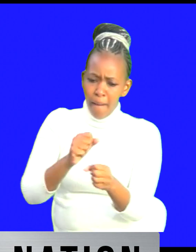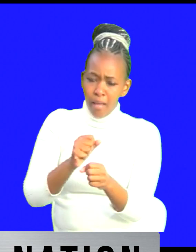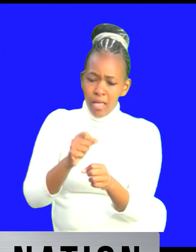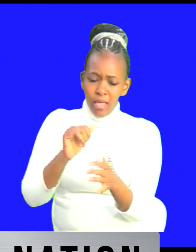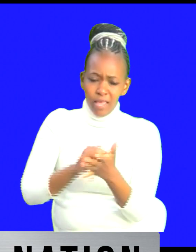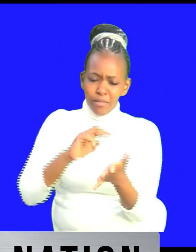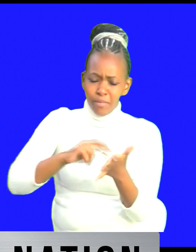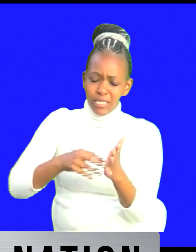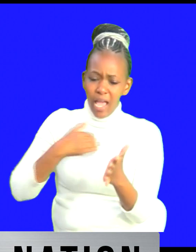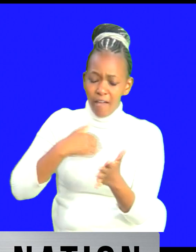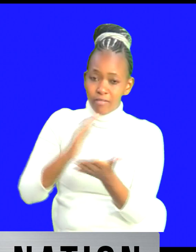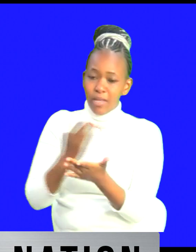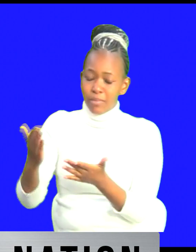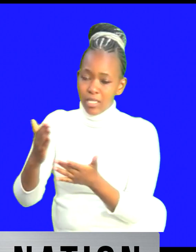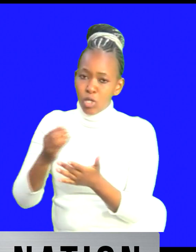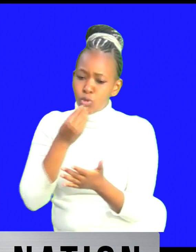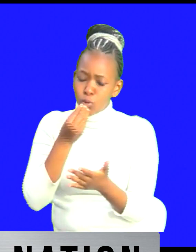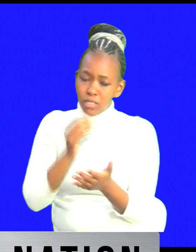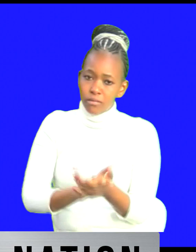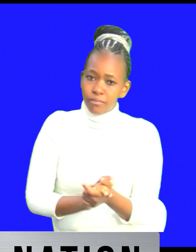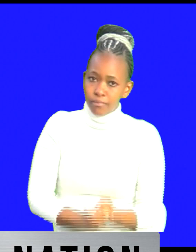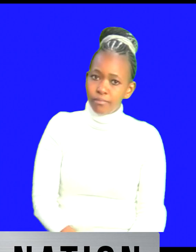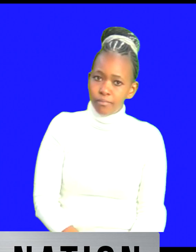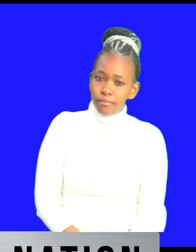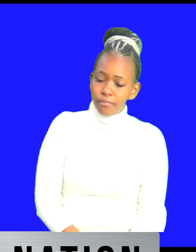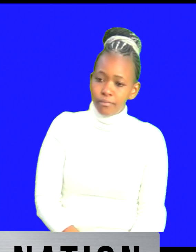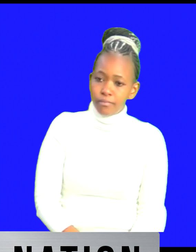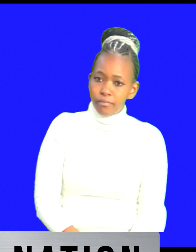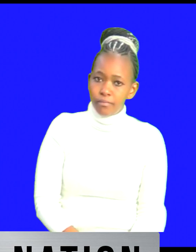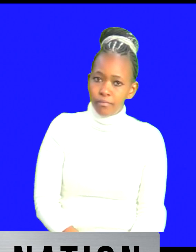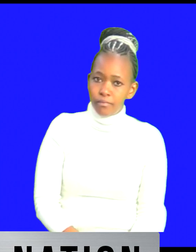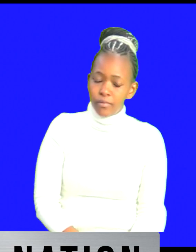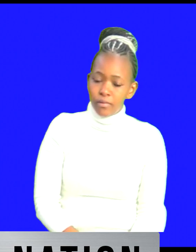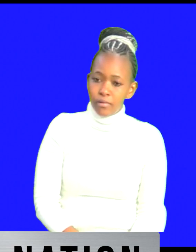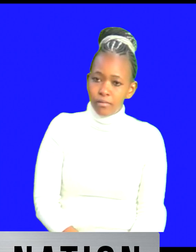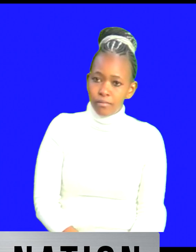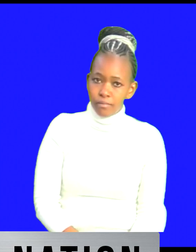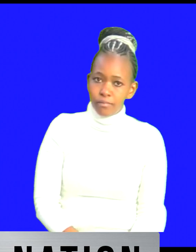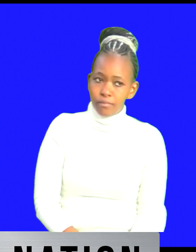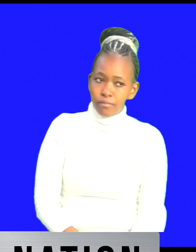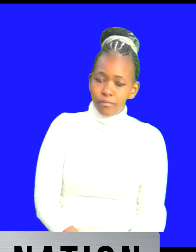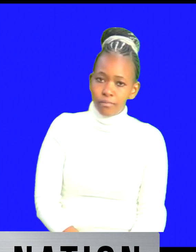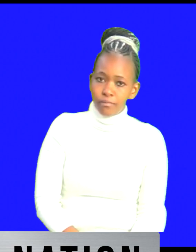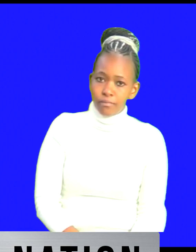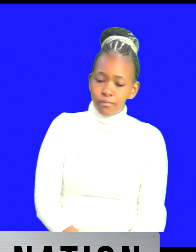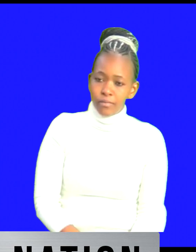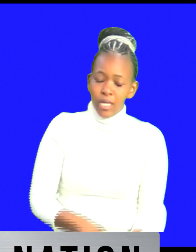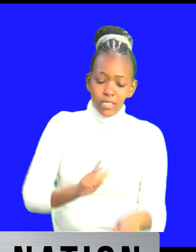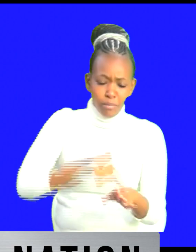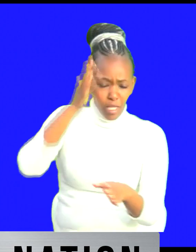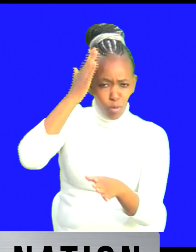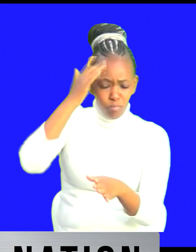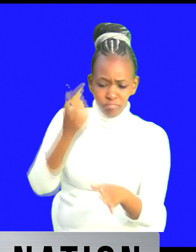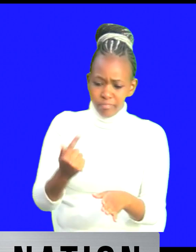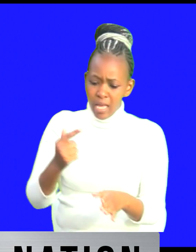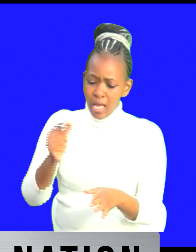something to eat somebody sends so it means that as long as they can identify how much it costs for a child you can say that i'm